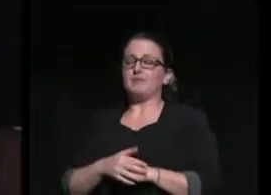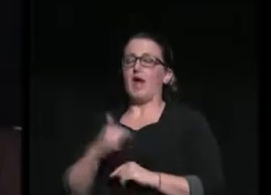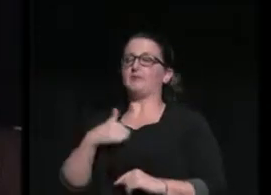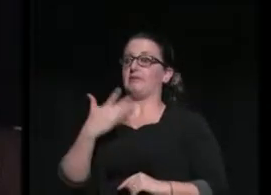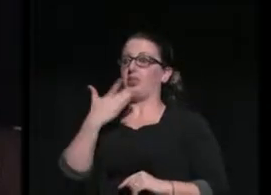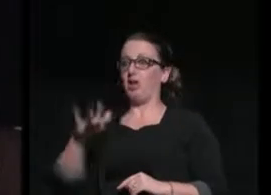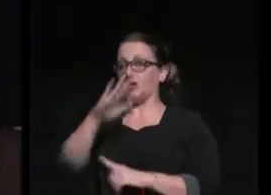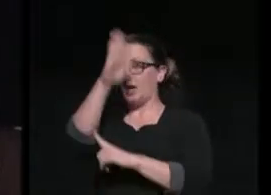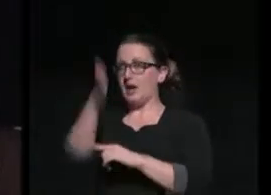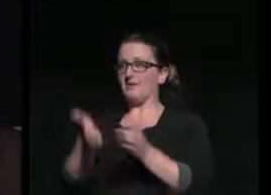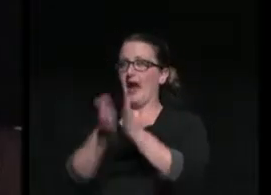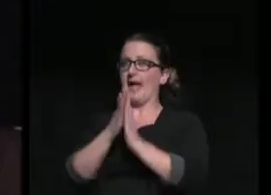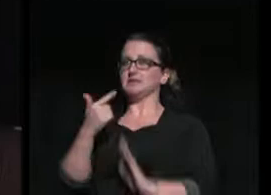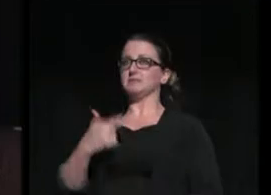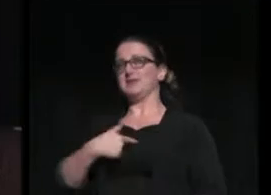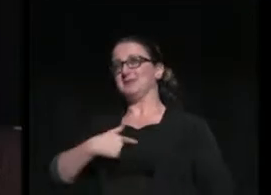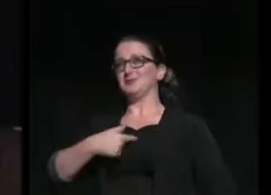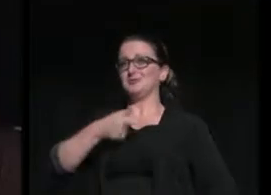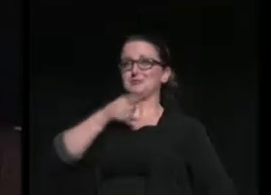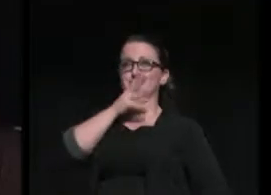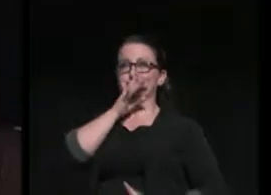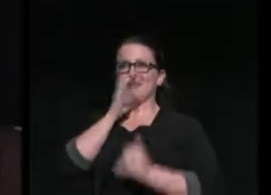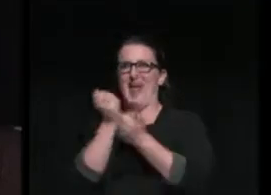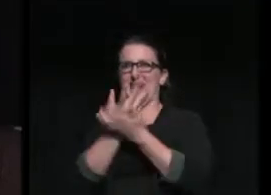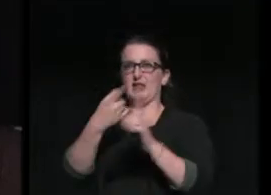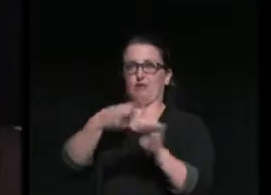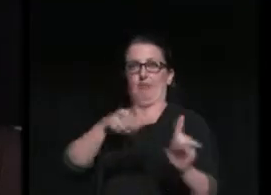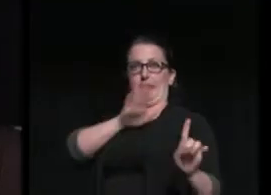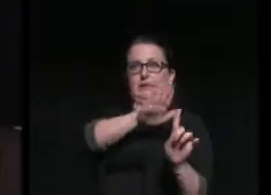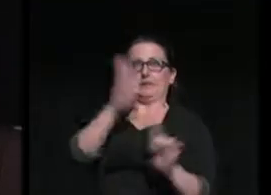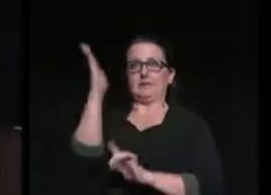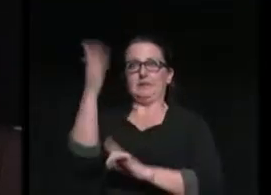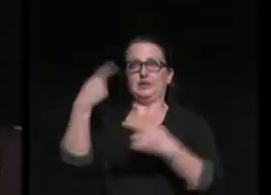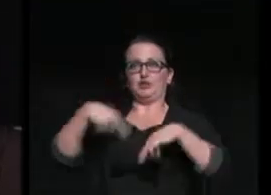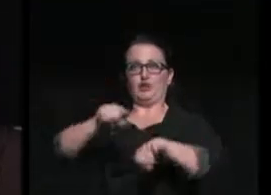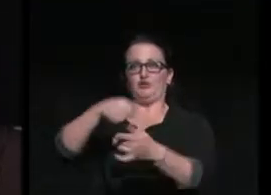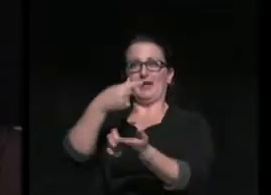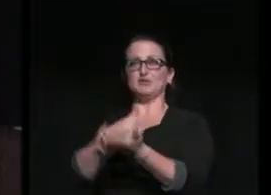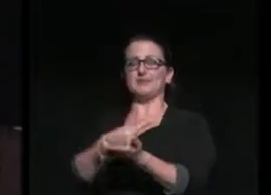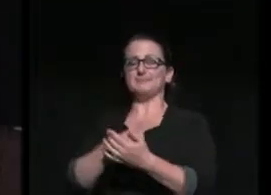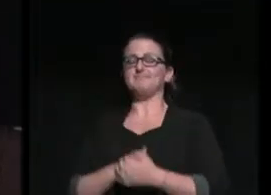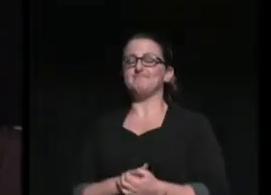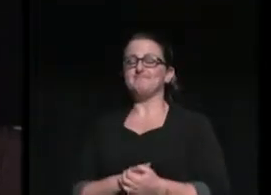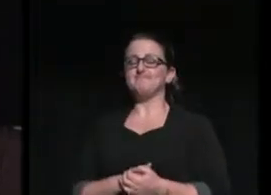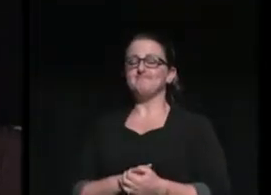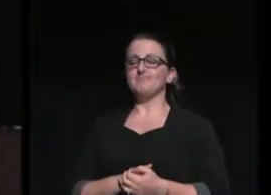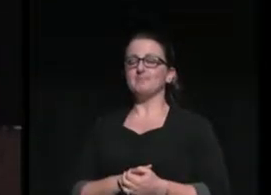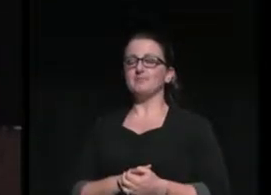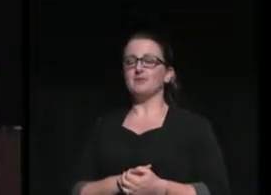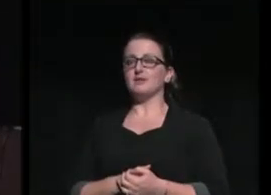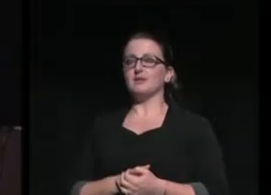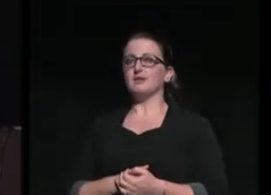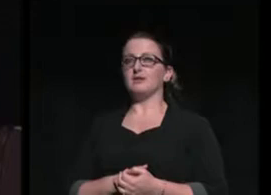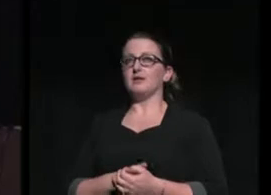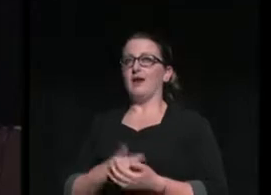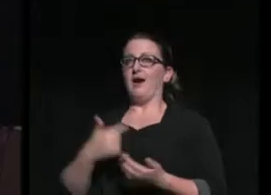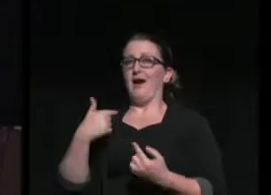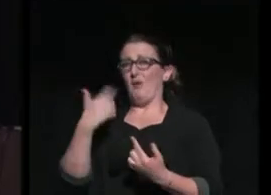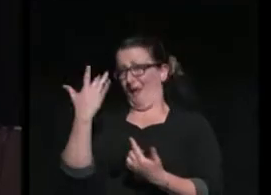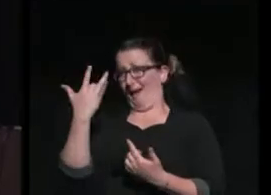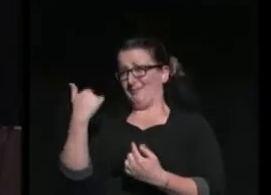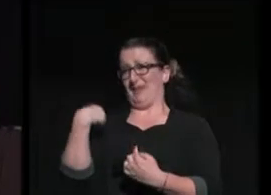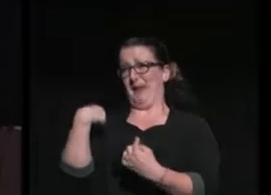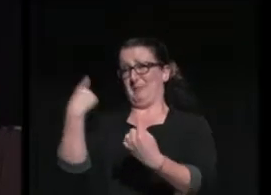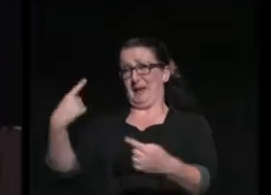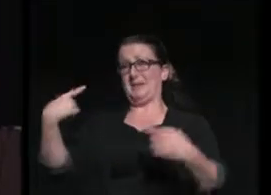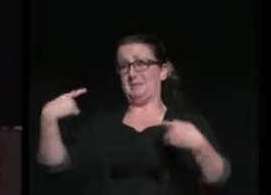asked me to recite anything he told us in the speech that day. And it isn't that my memory left me or that I had been partying the night